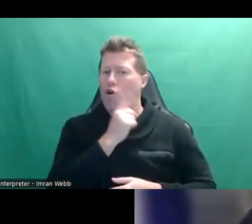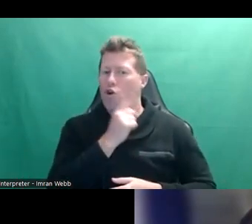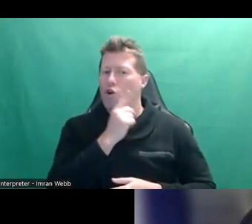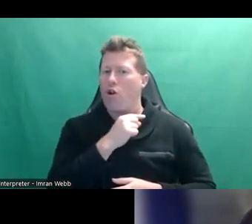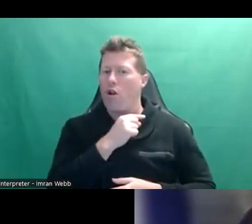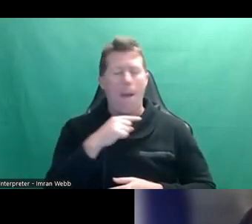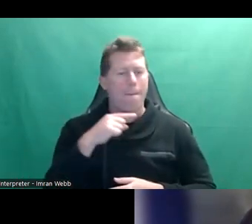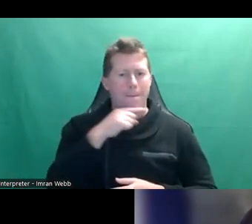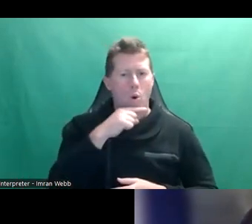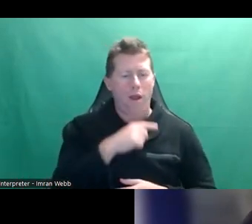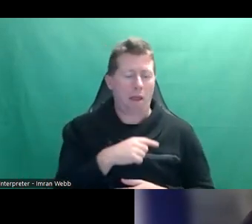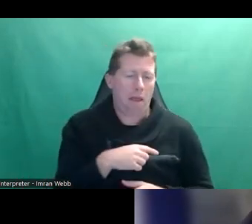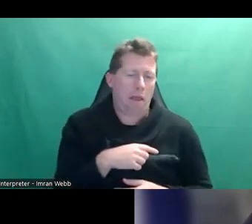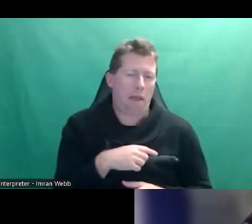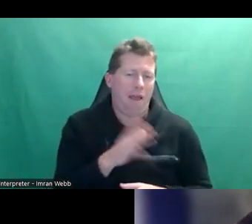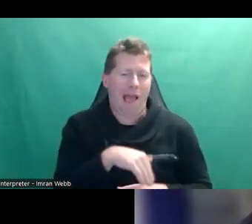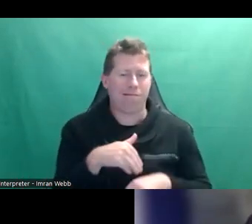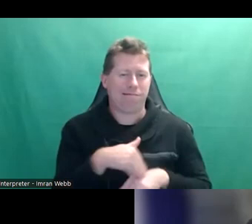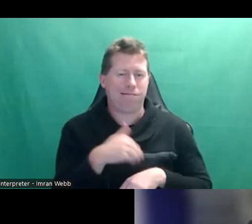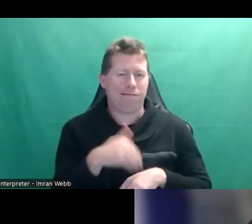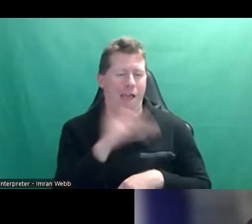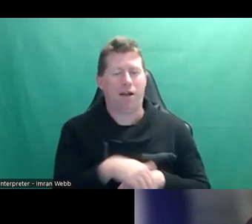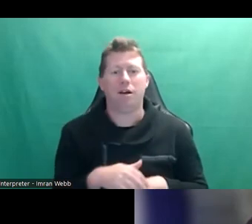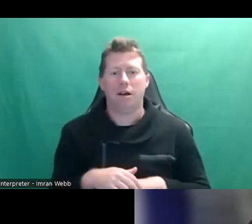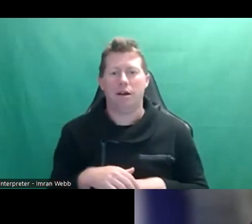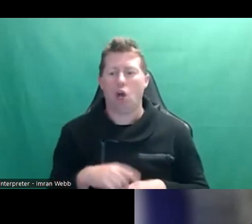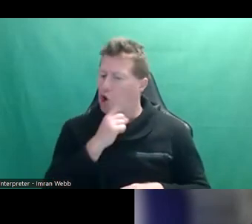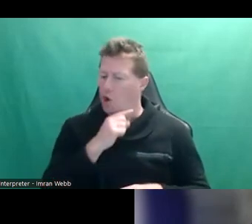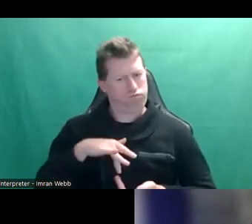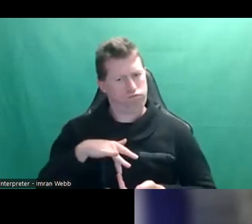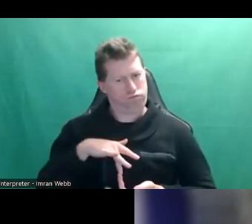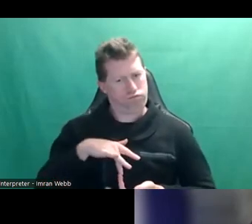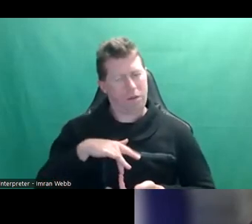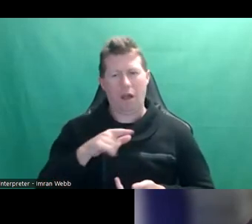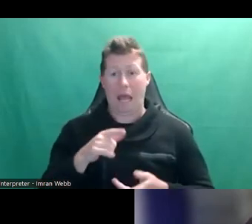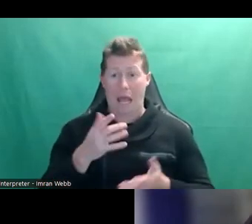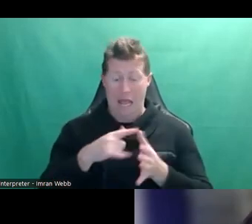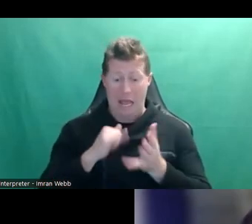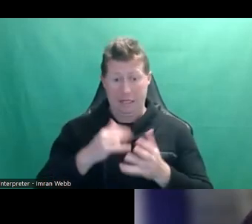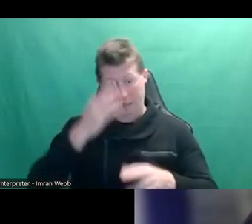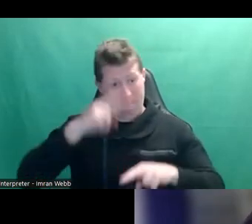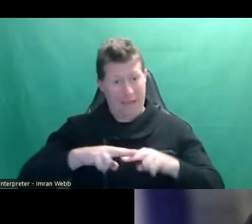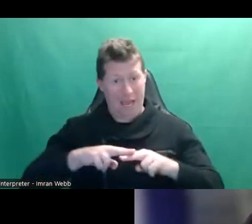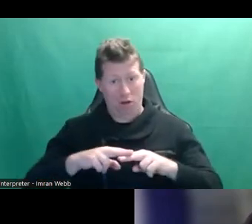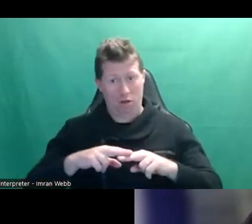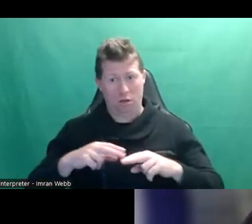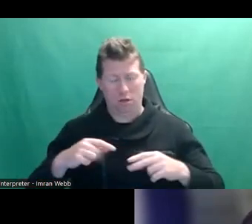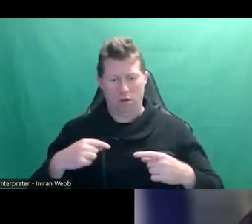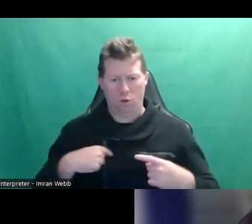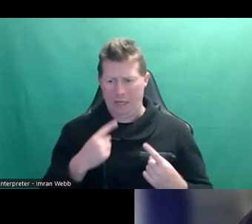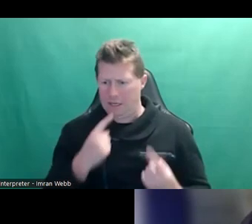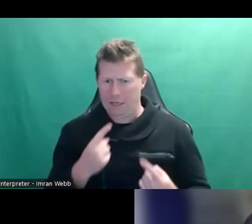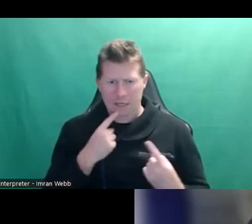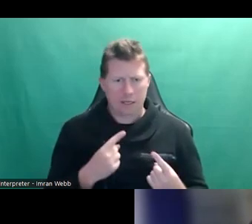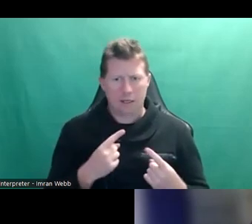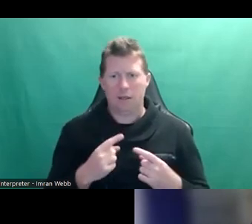little boys. And as a parent, there's a huge power in reinforcing that with mothers expecting their